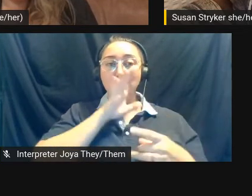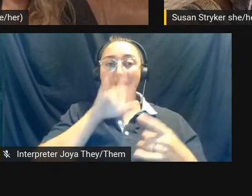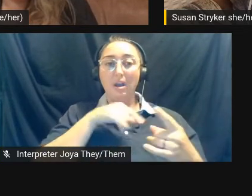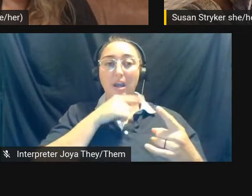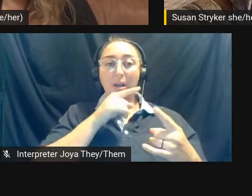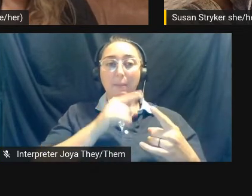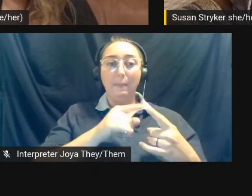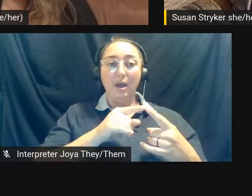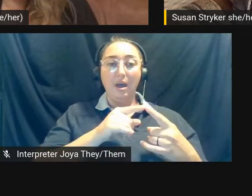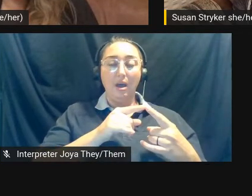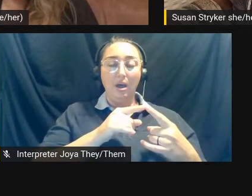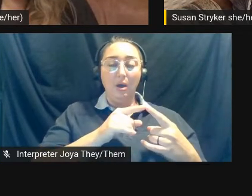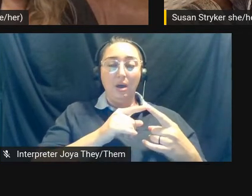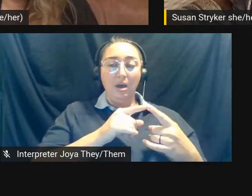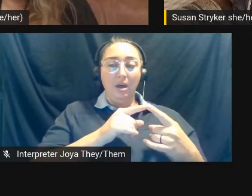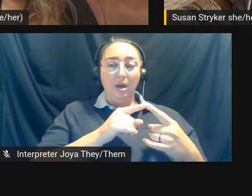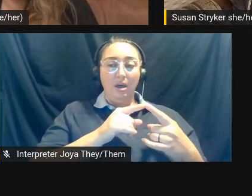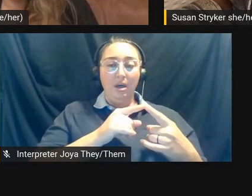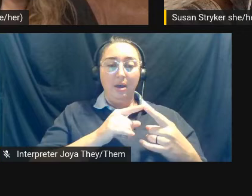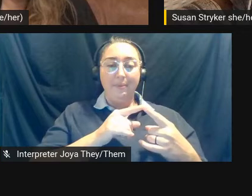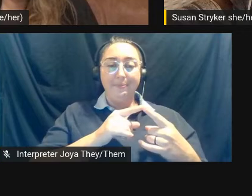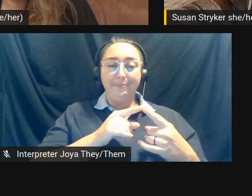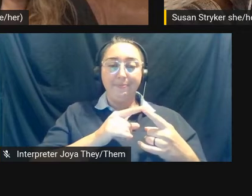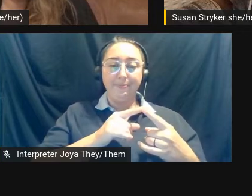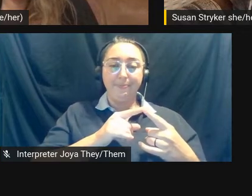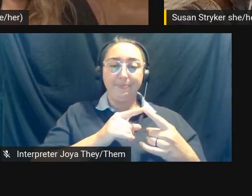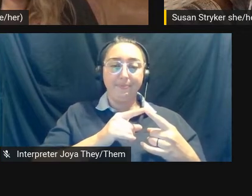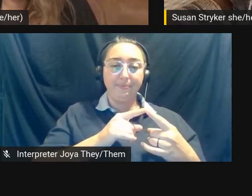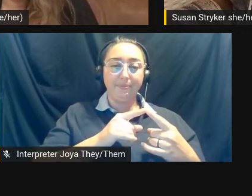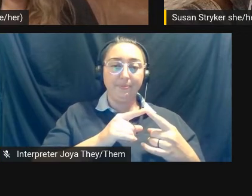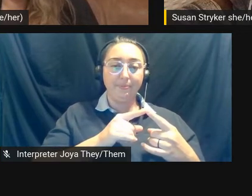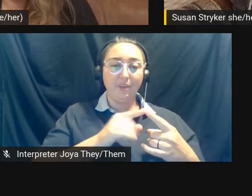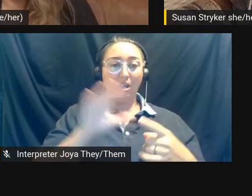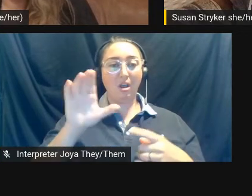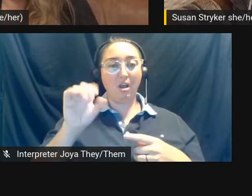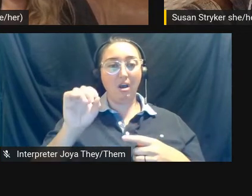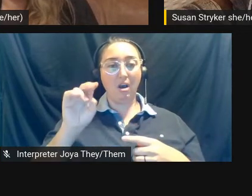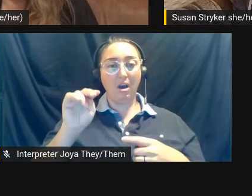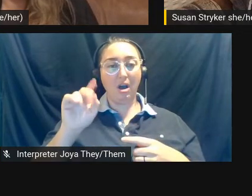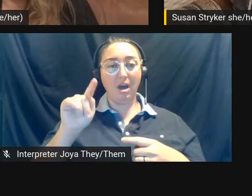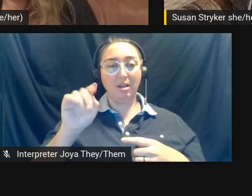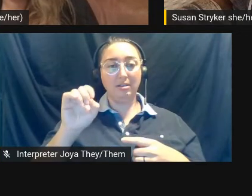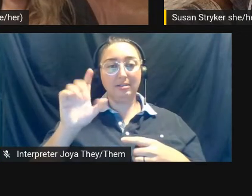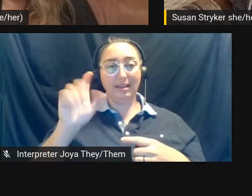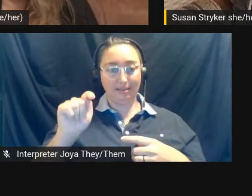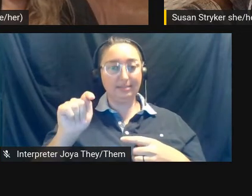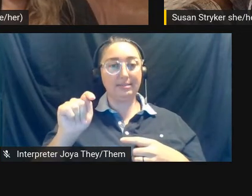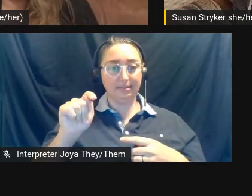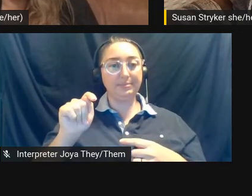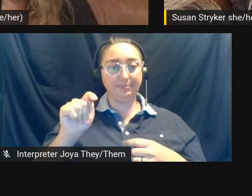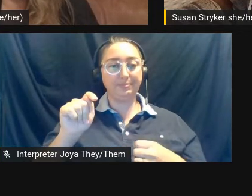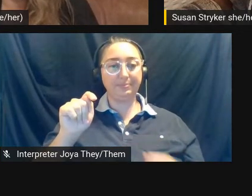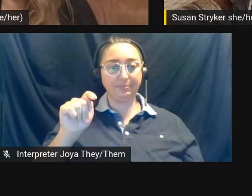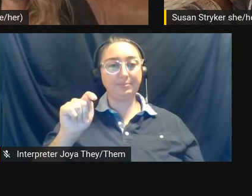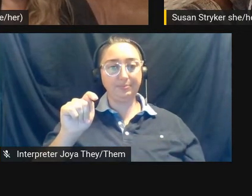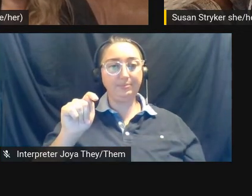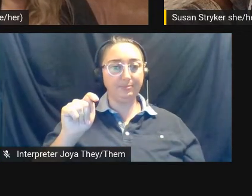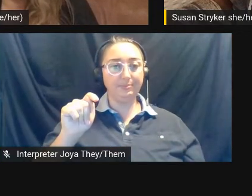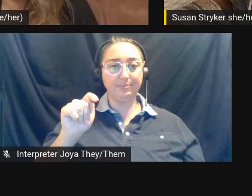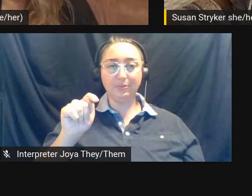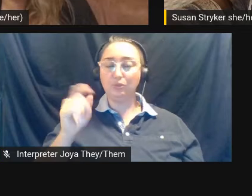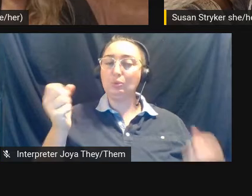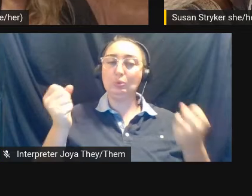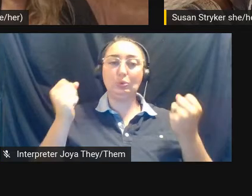context. There are these kind of... so many